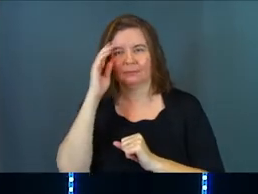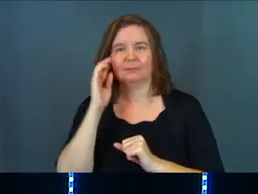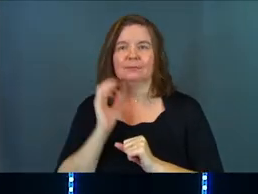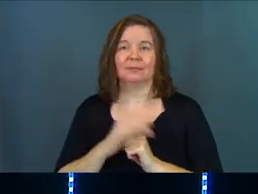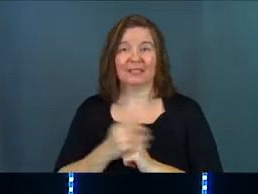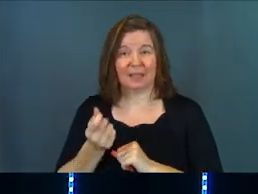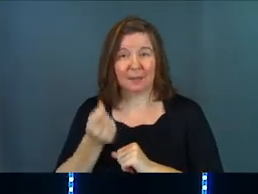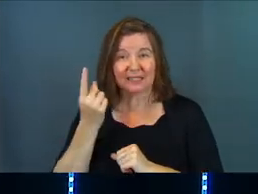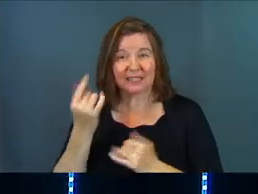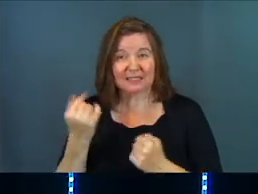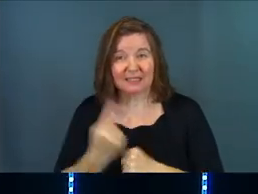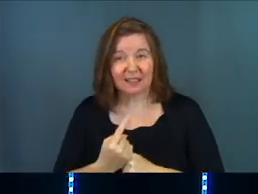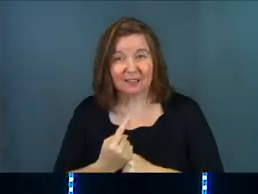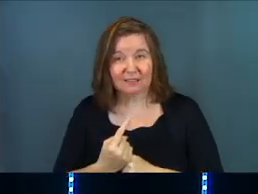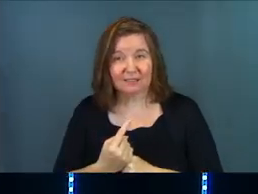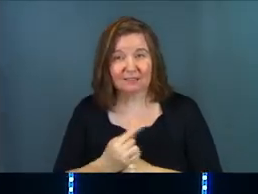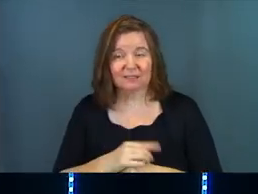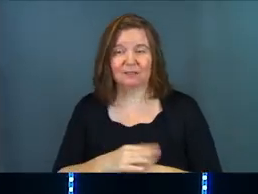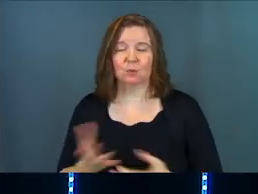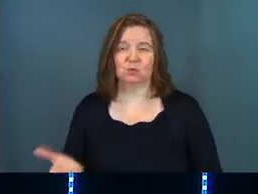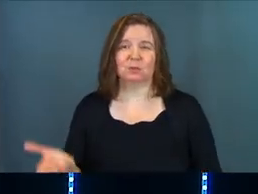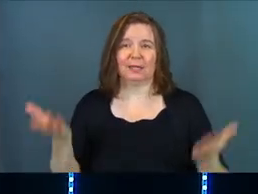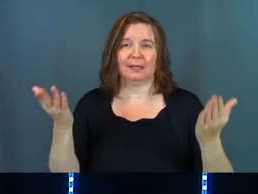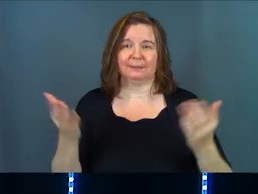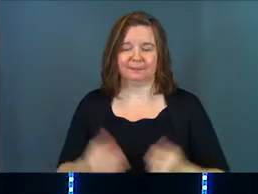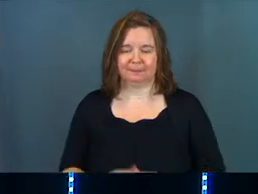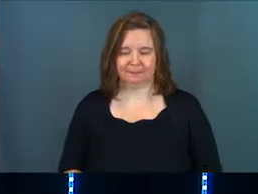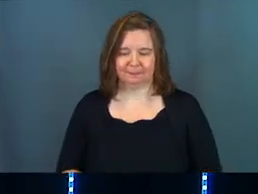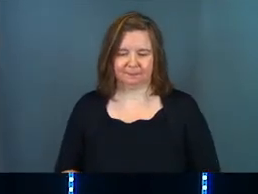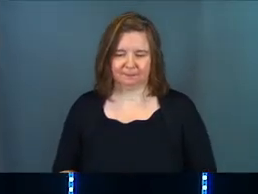Making sense today? Would you guys stand?